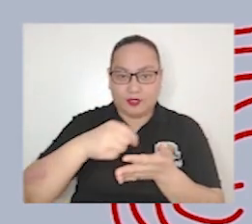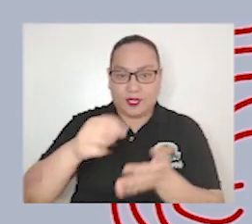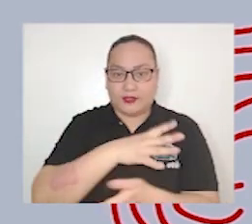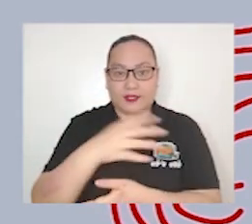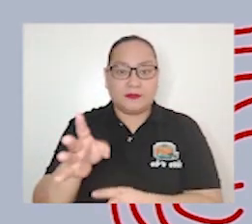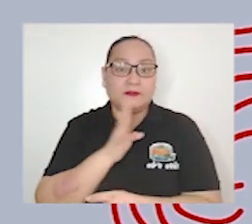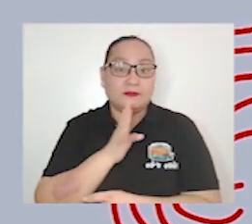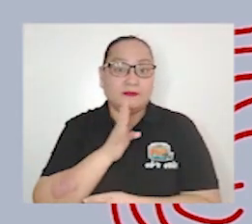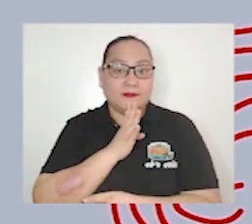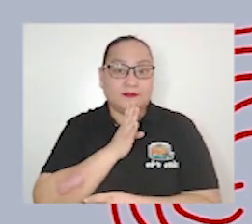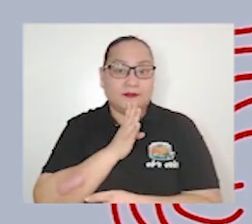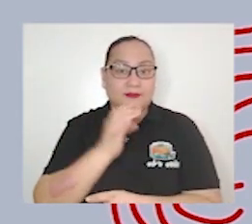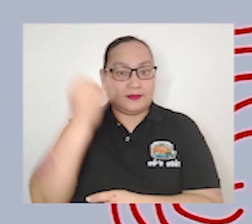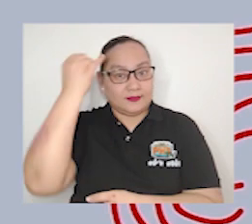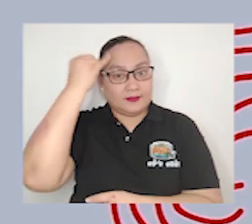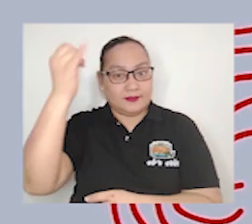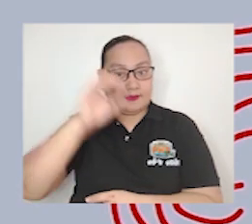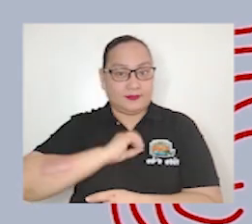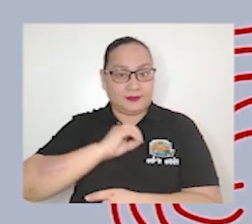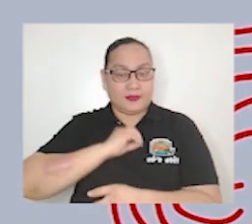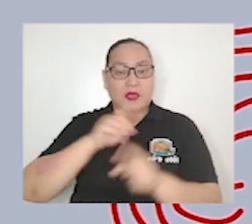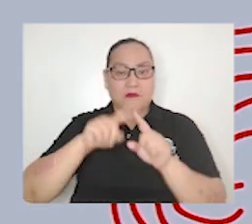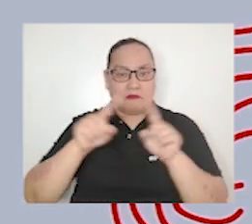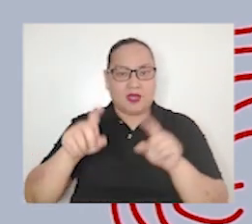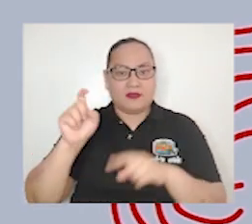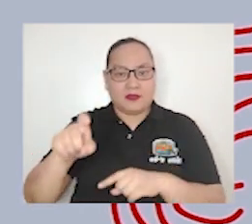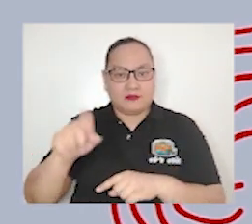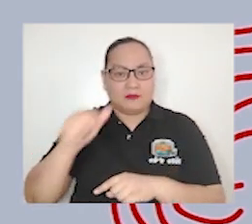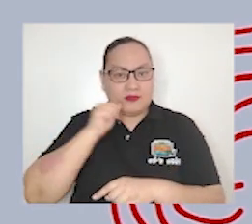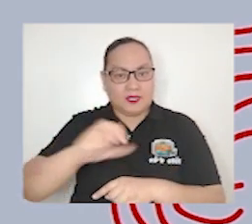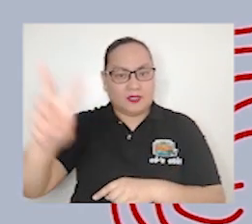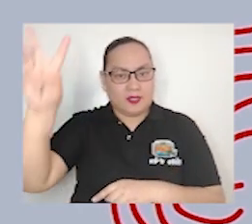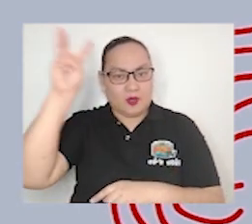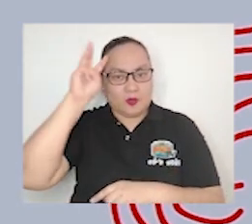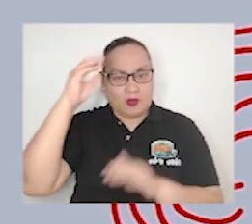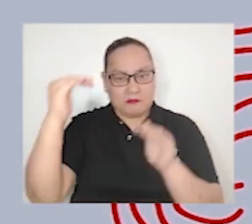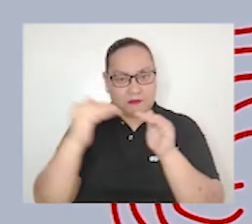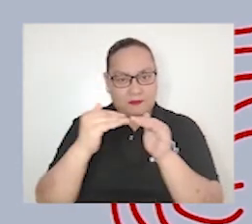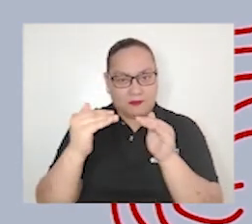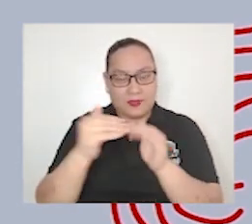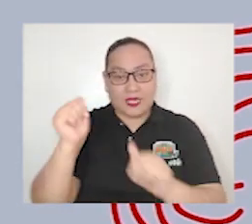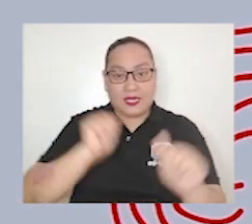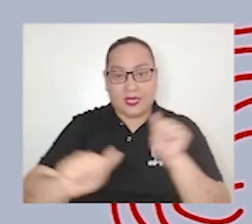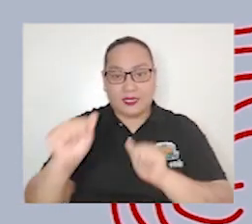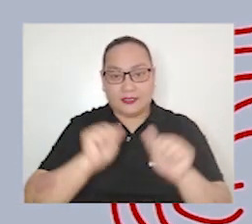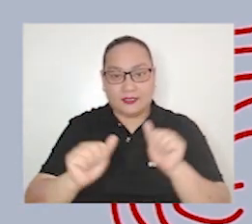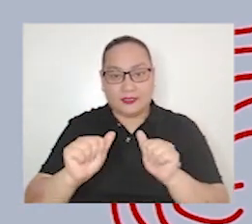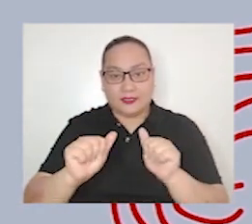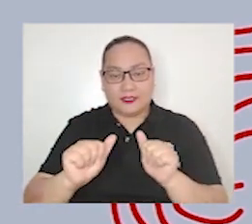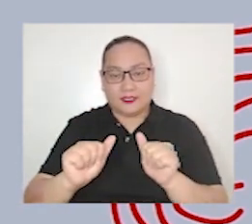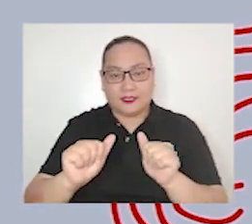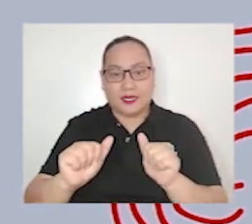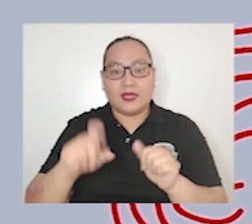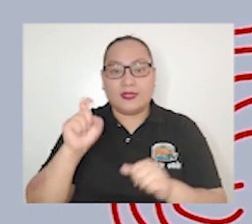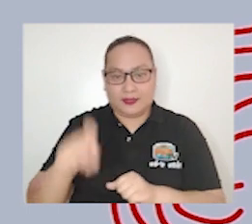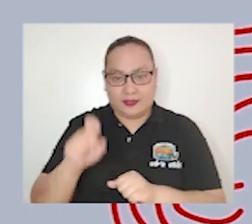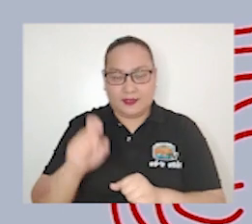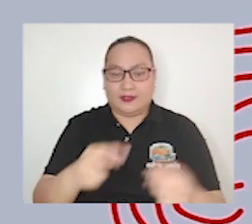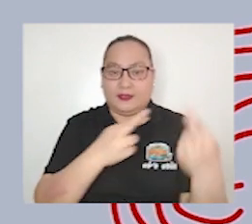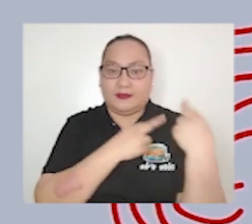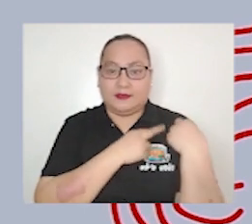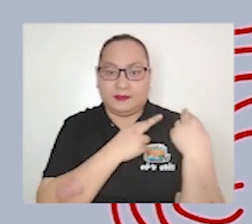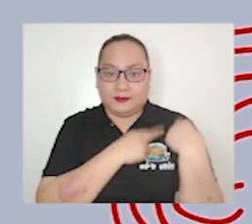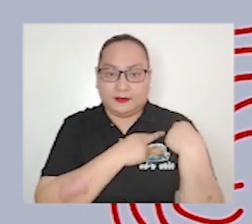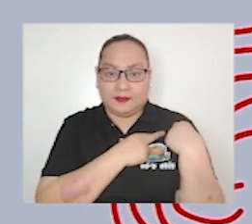also aware of the consequences of such actions They need to be responsible for what they